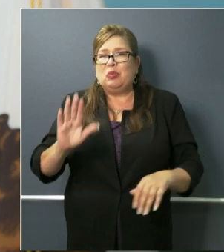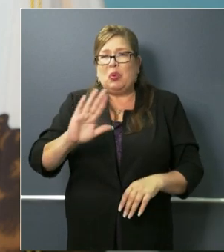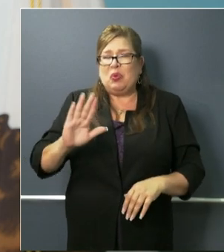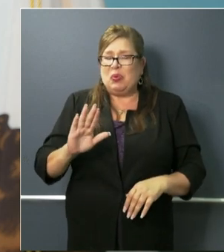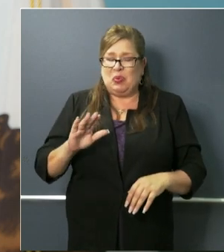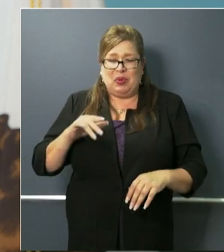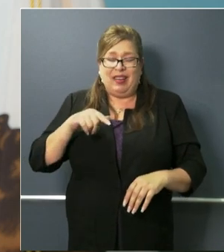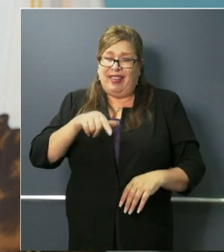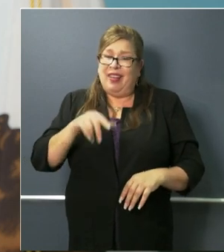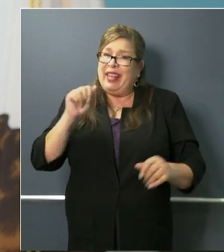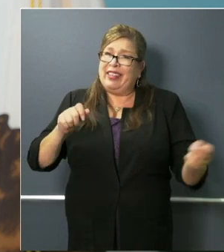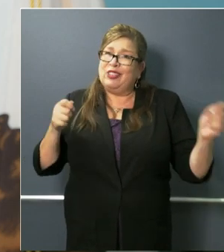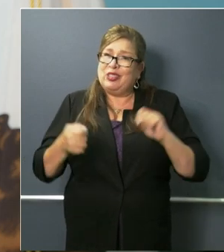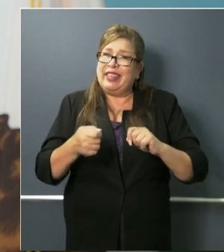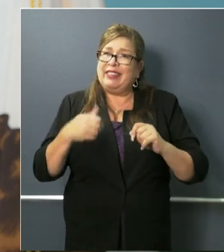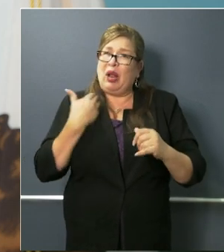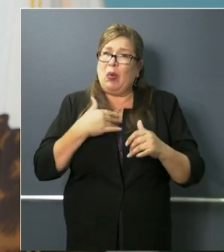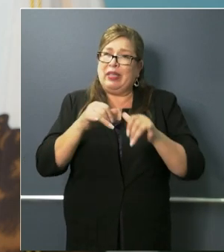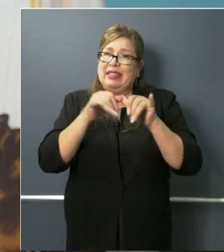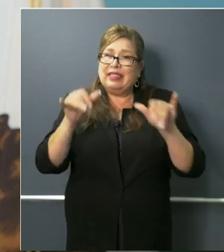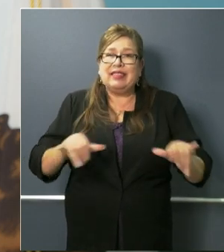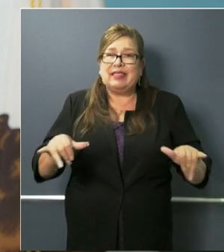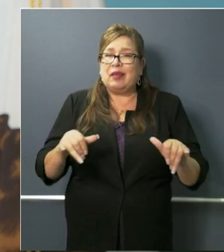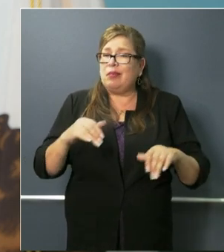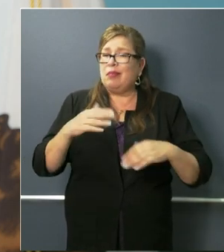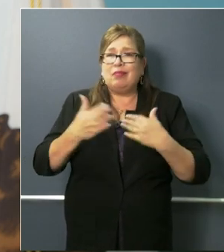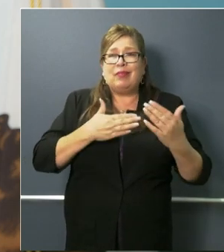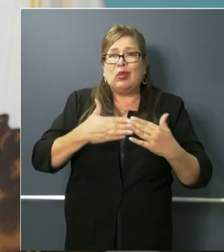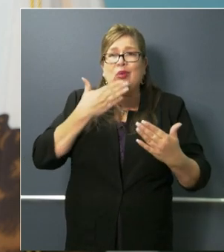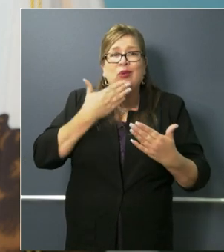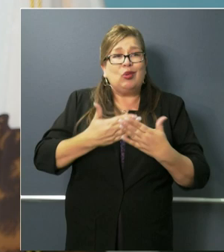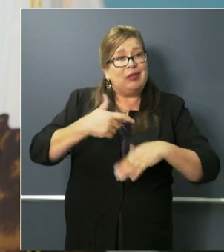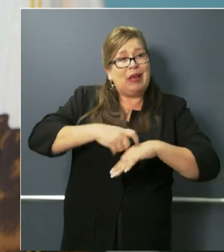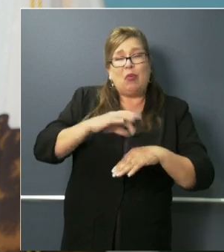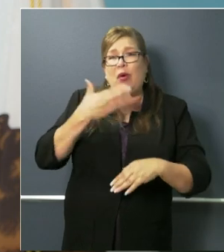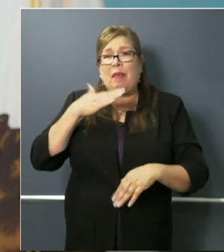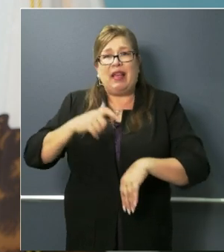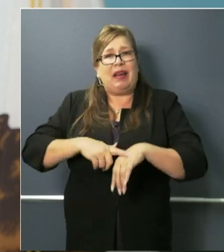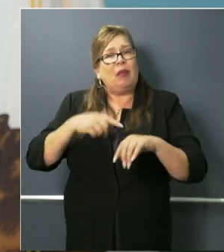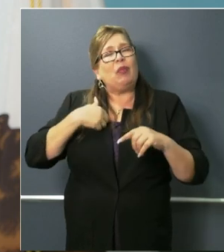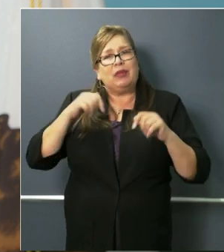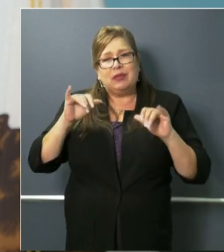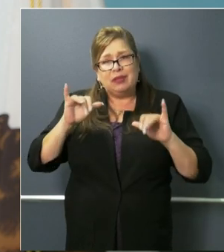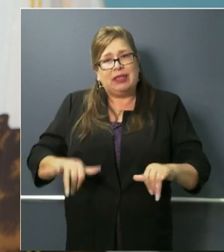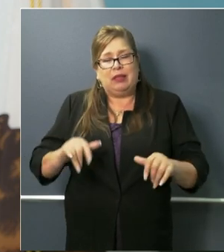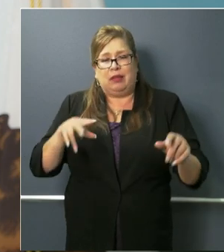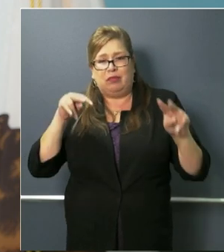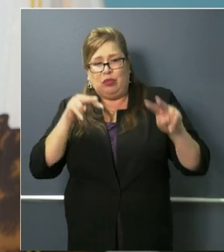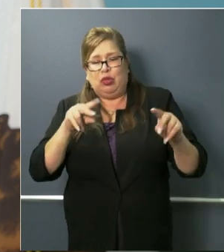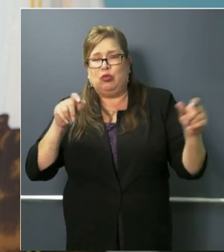a good day or a bad day and we are certainly committed to advancing them jeremy white politico